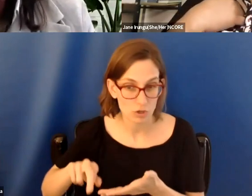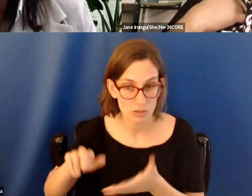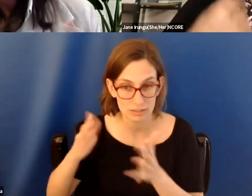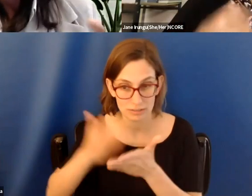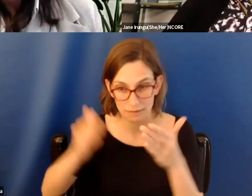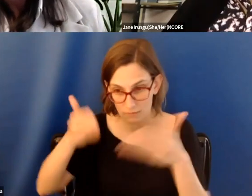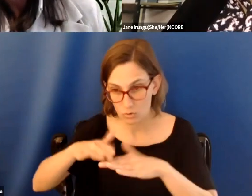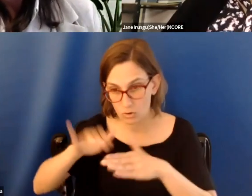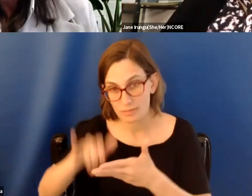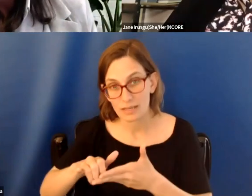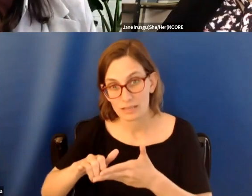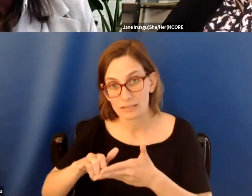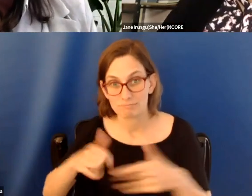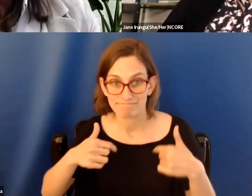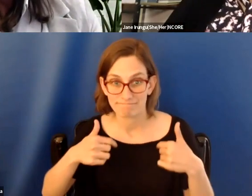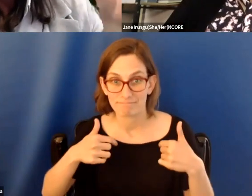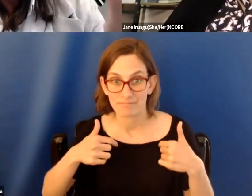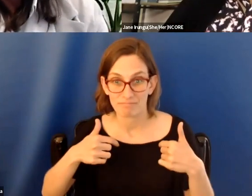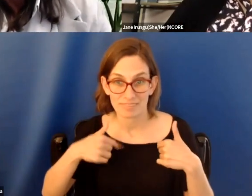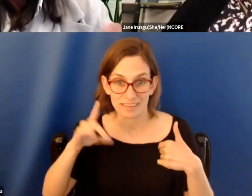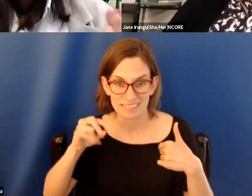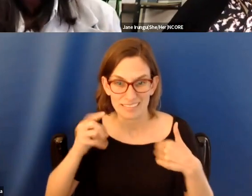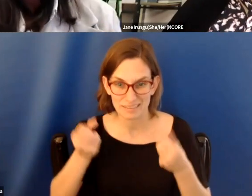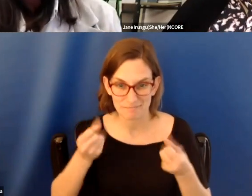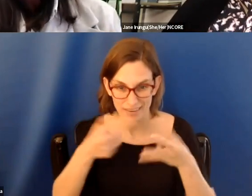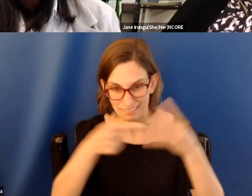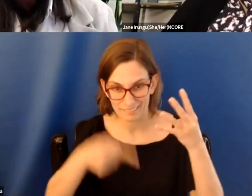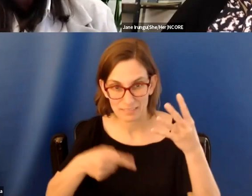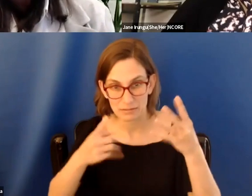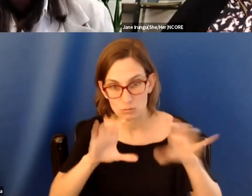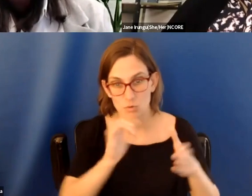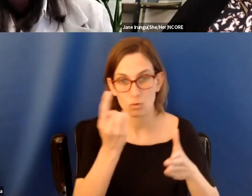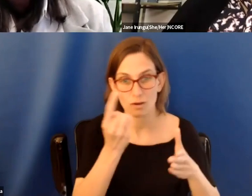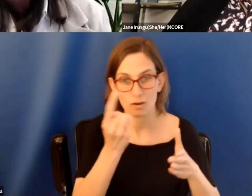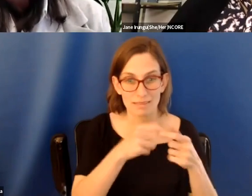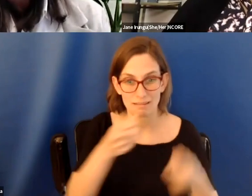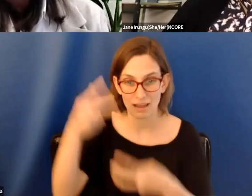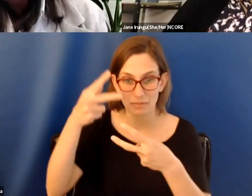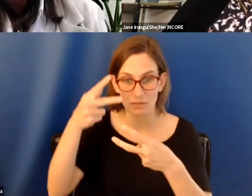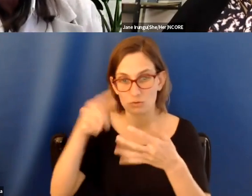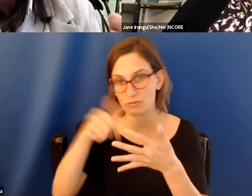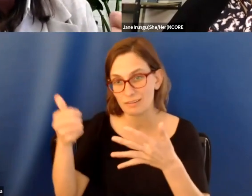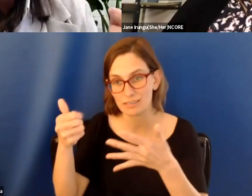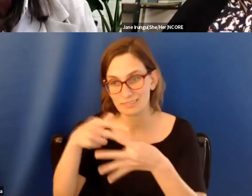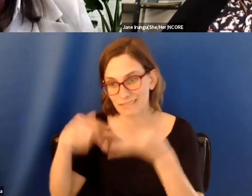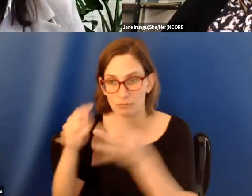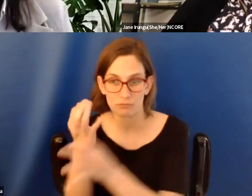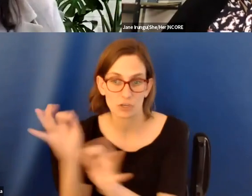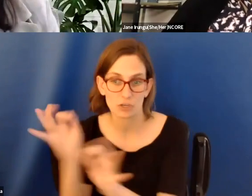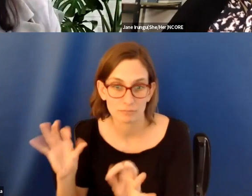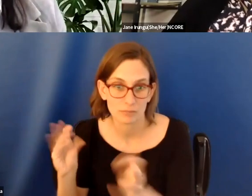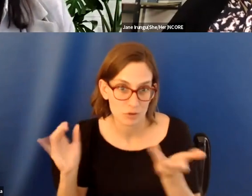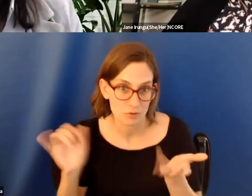on that. I can tell you that I ended up doing all of them, um, because you can do one and then upload them to the rest and the others are free. So, um,